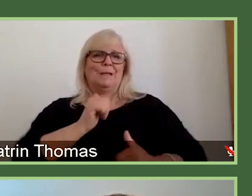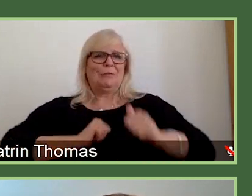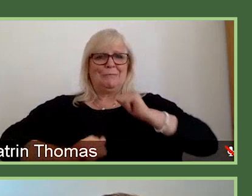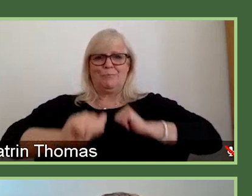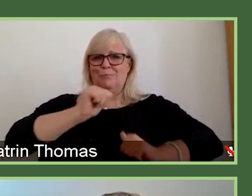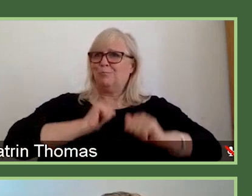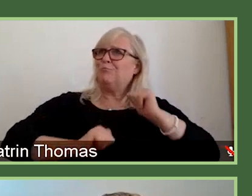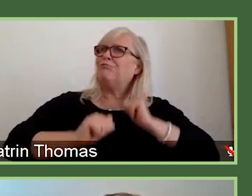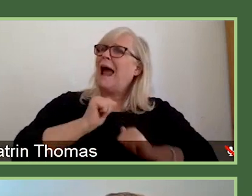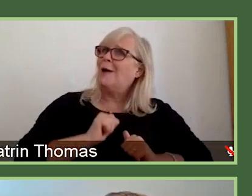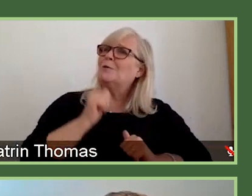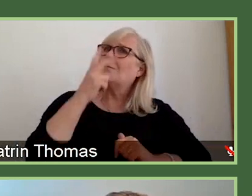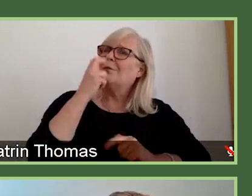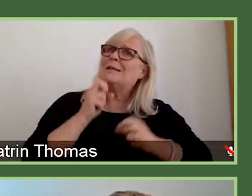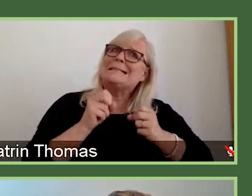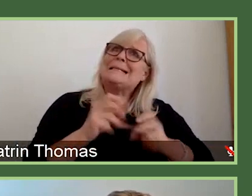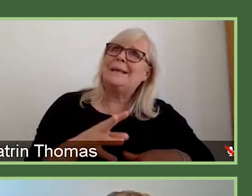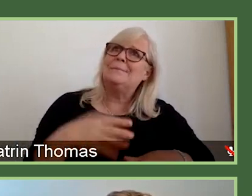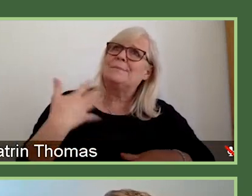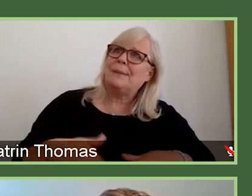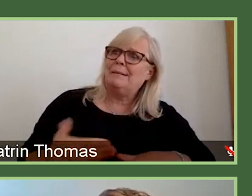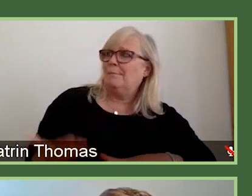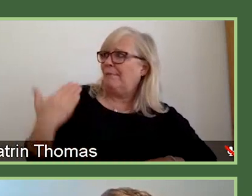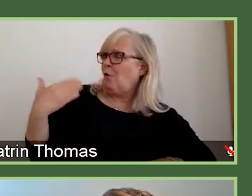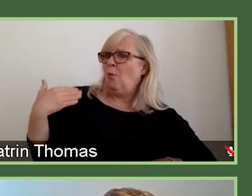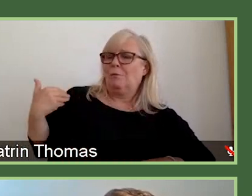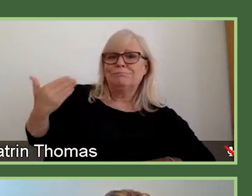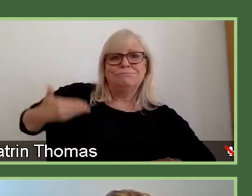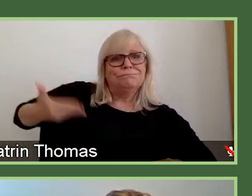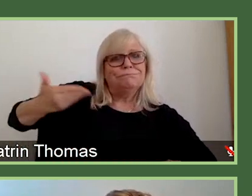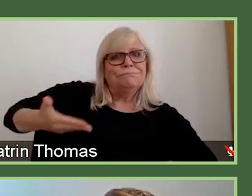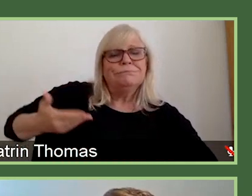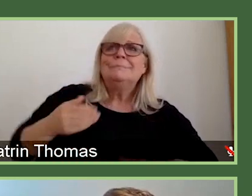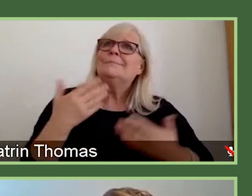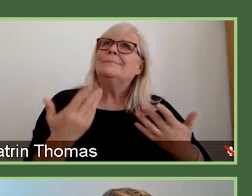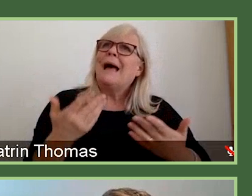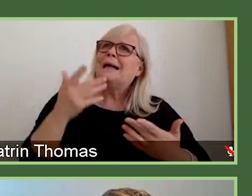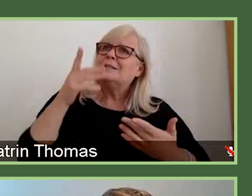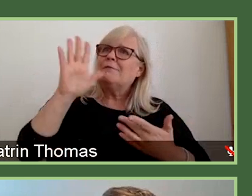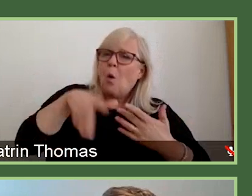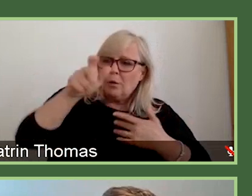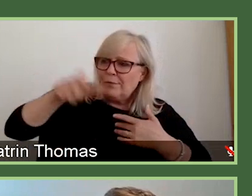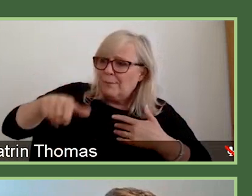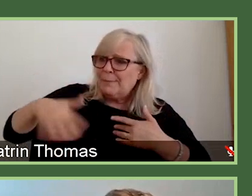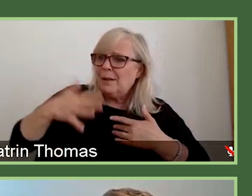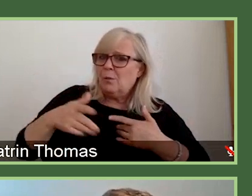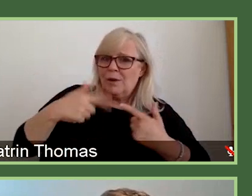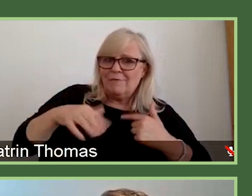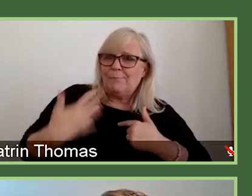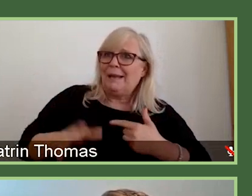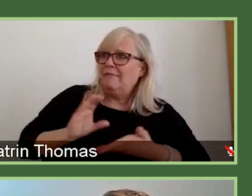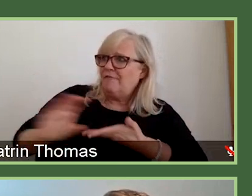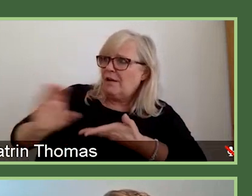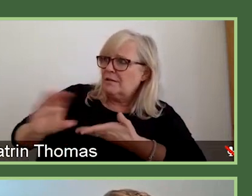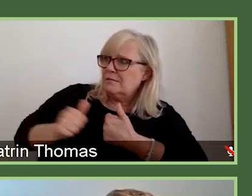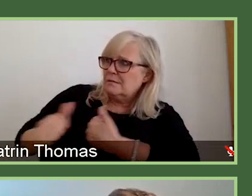in the past, and actually the people that we have supported on those schemes. I mean, some of them all the